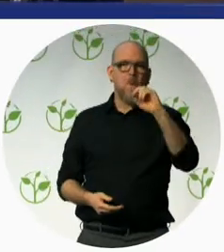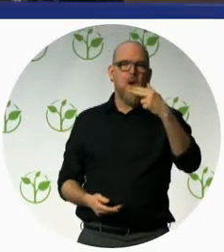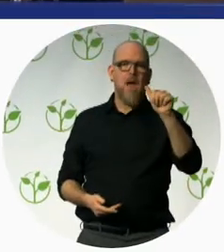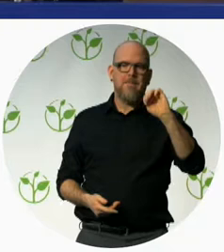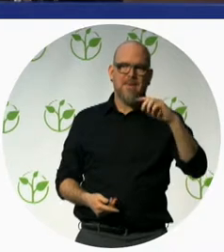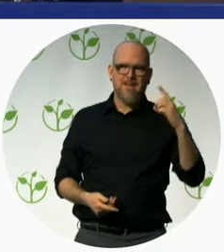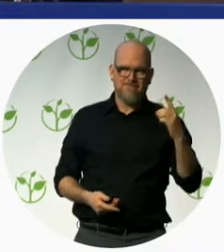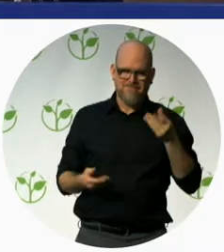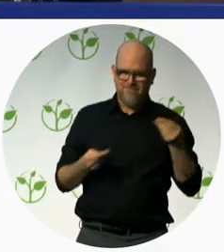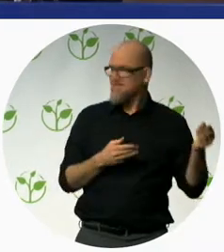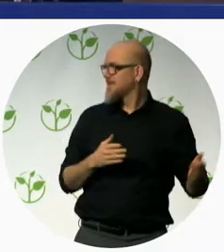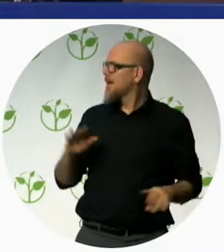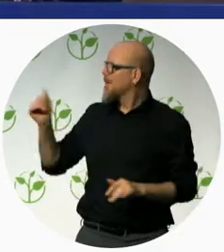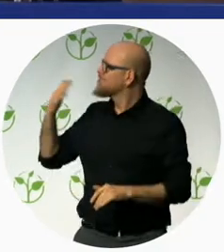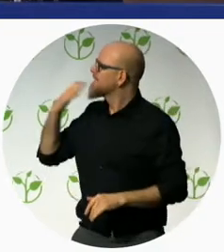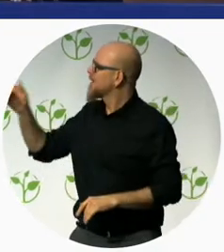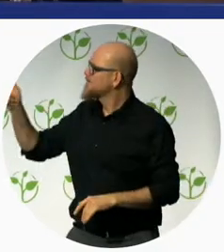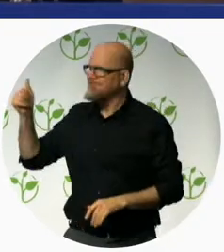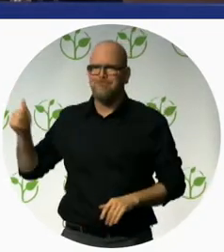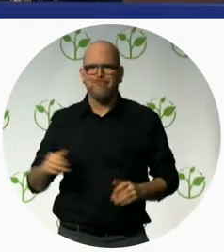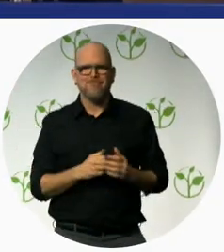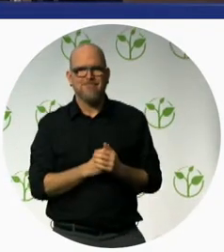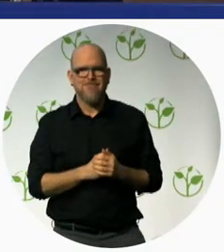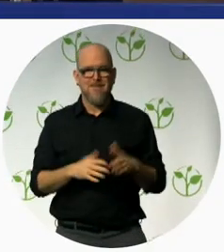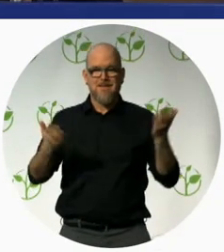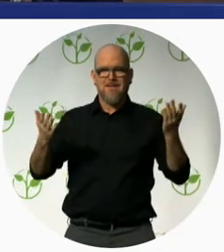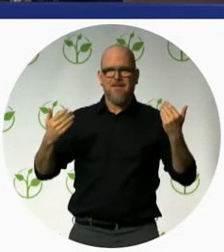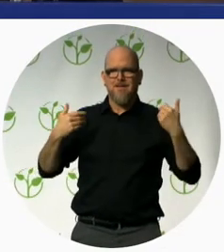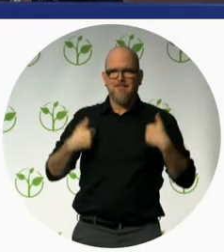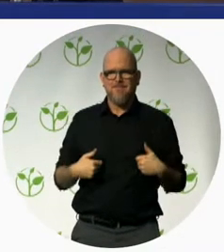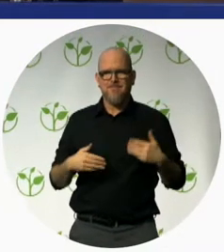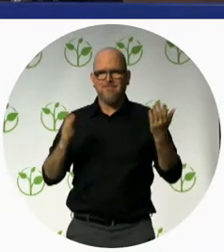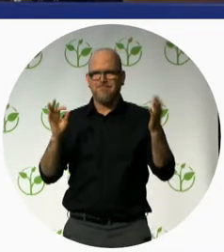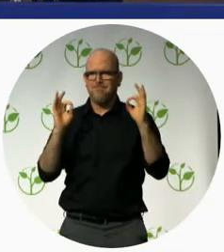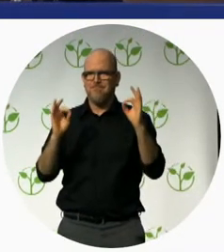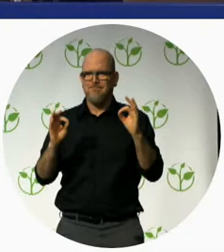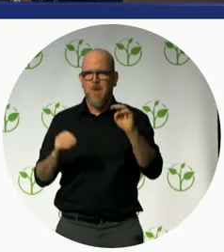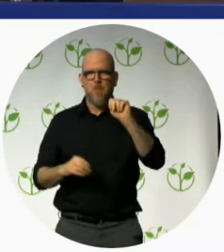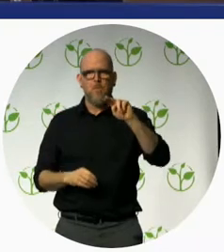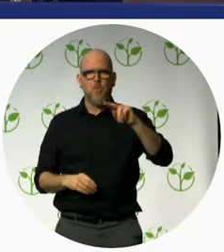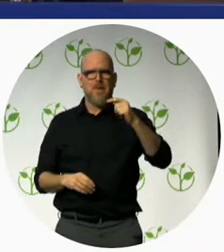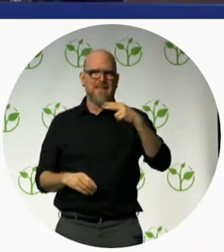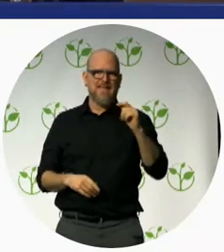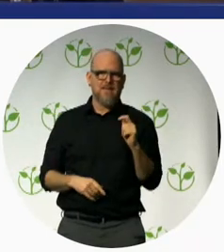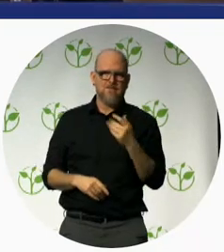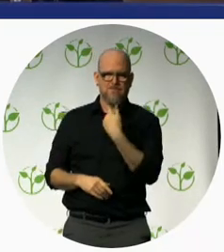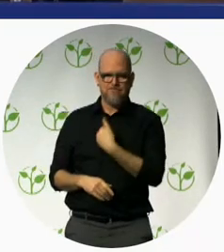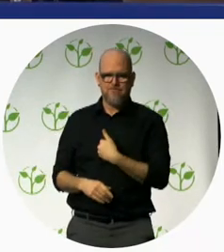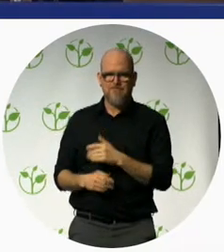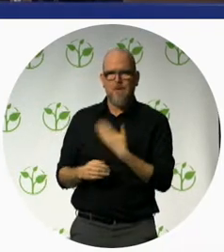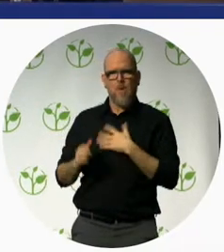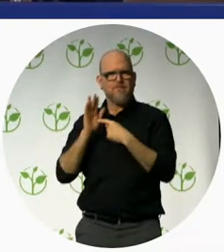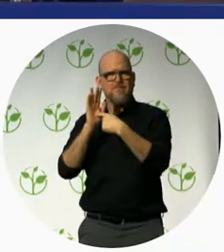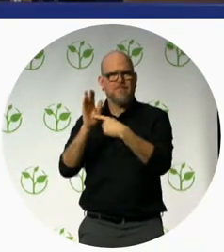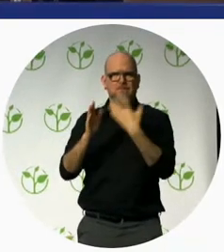I am Mohammed Mohit for CSF Global we are going to present the work we are doing in Bangladesh in mainstreaming